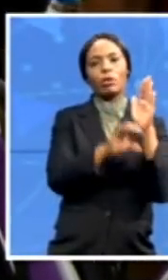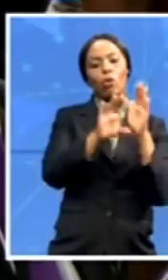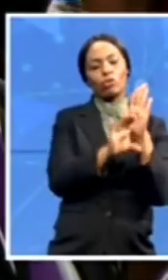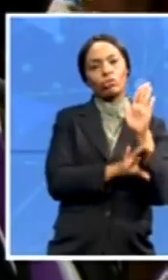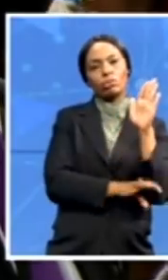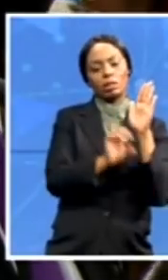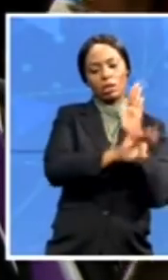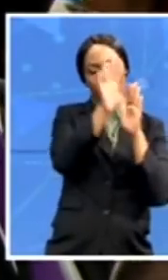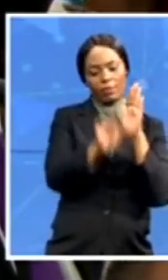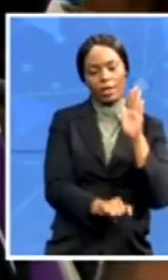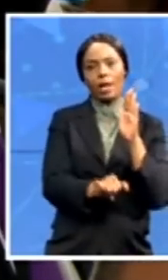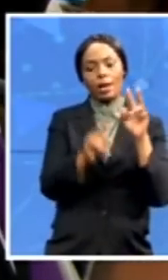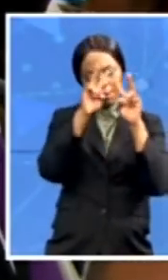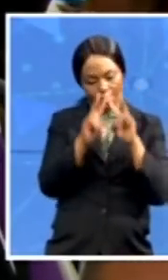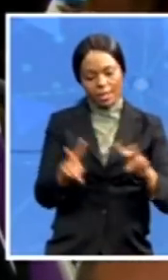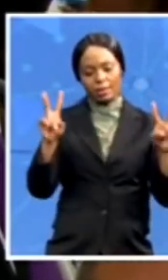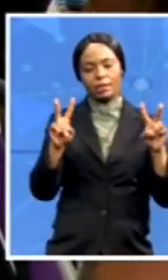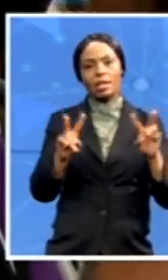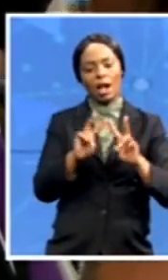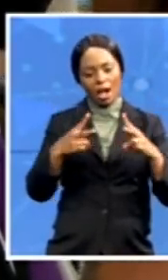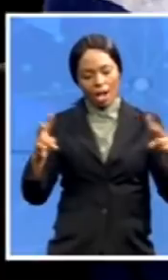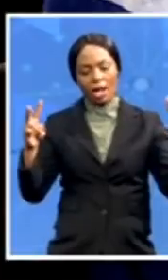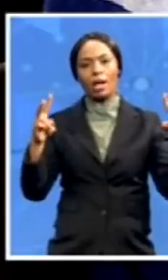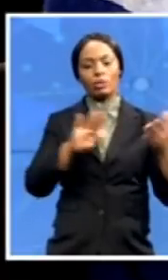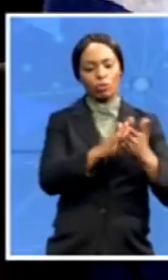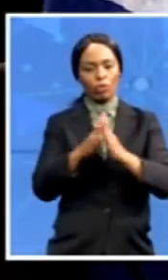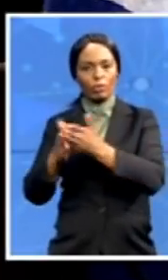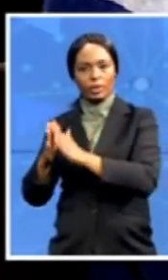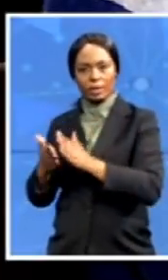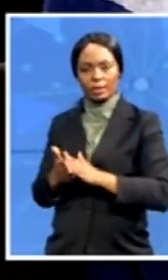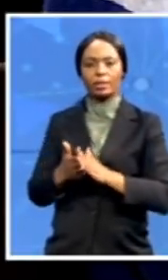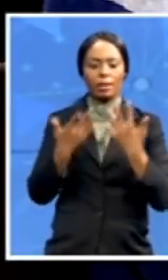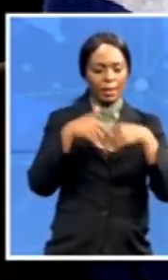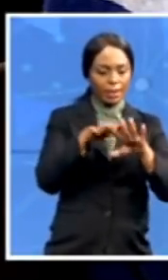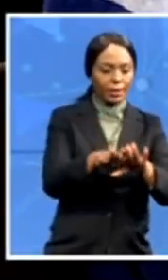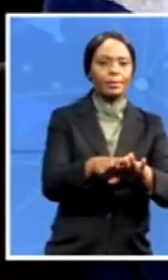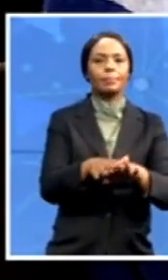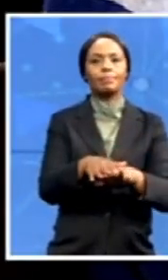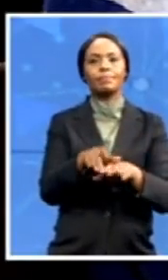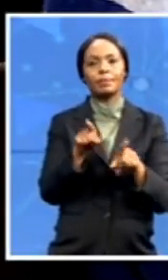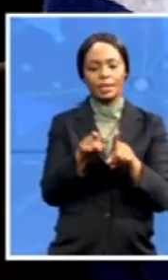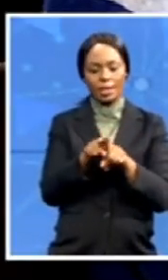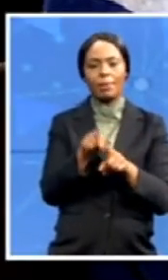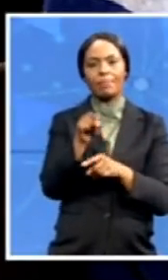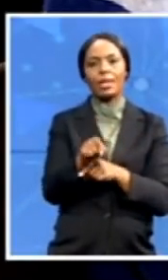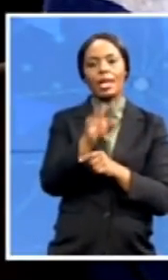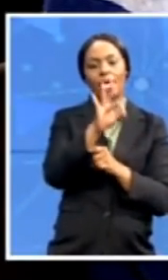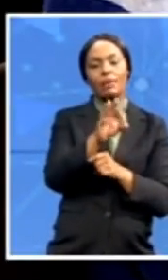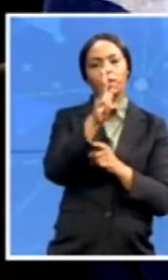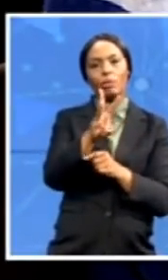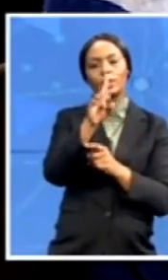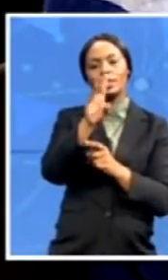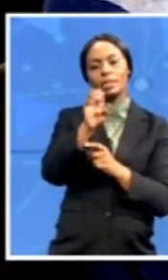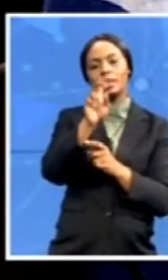-communal societies, the preservation of F. W. de Klerk's presidential